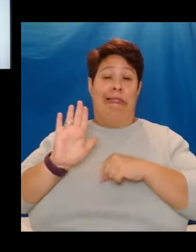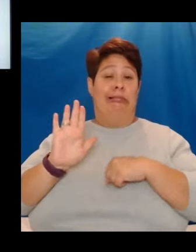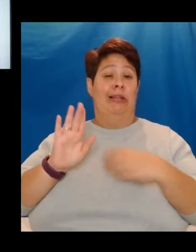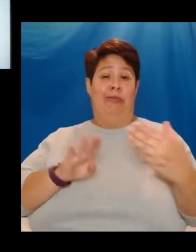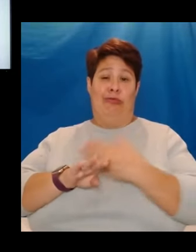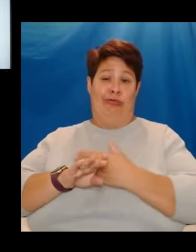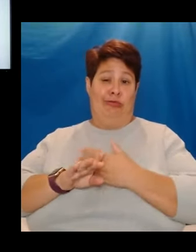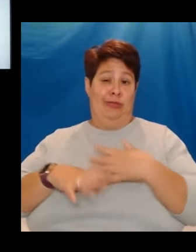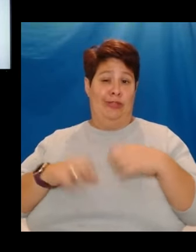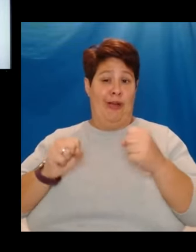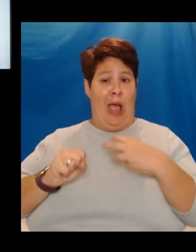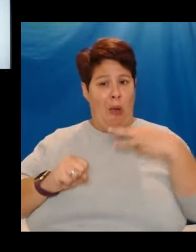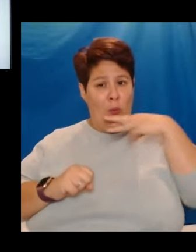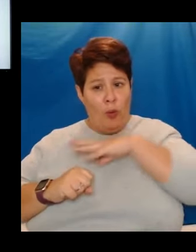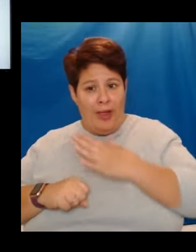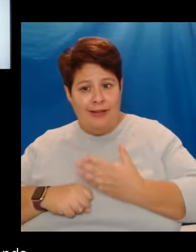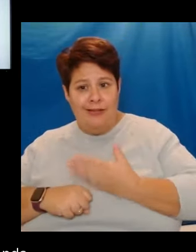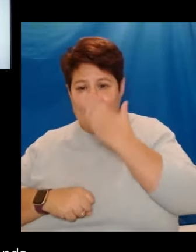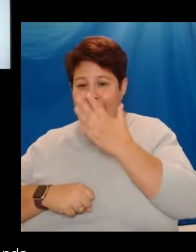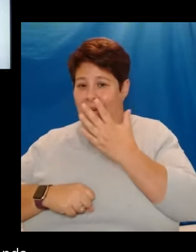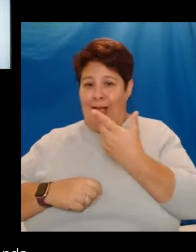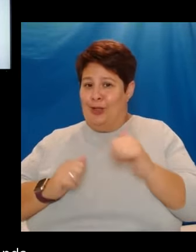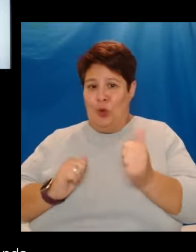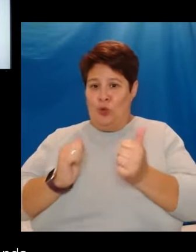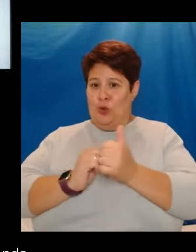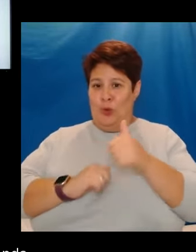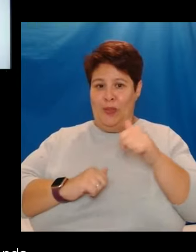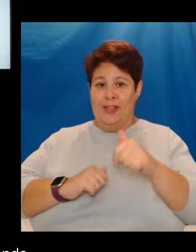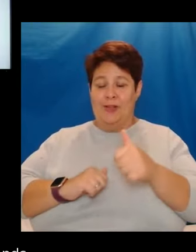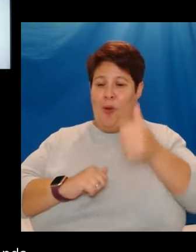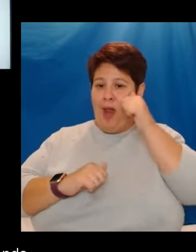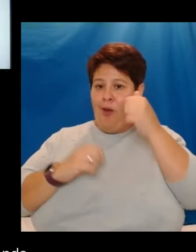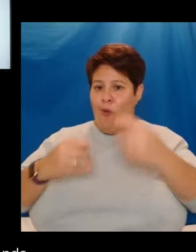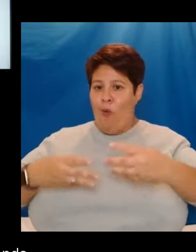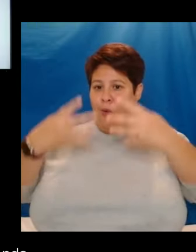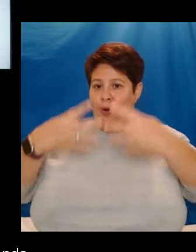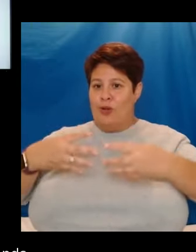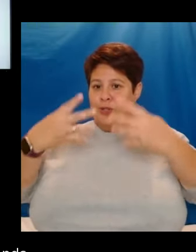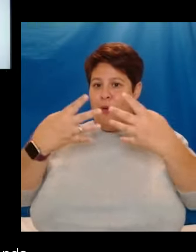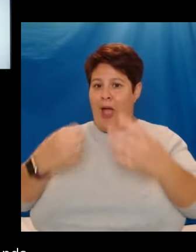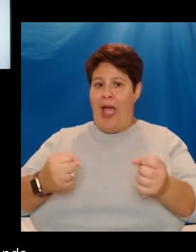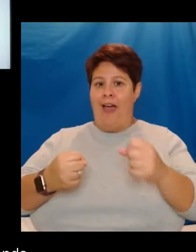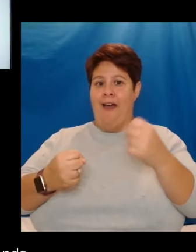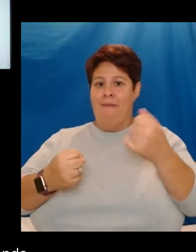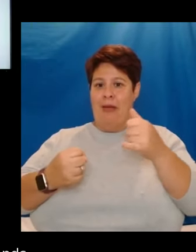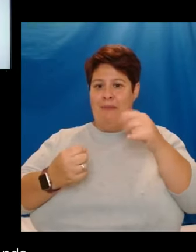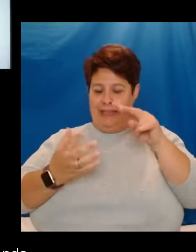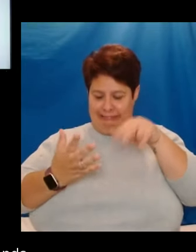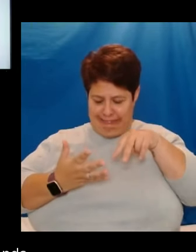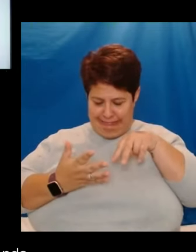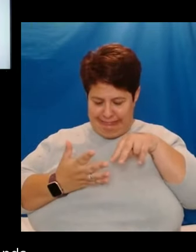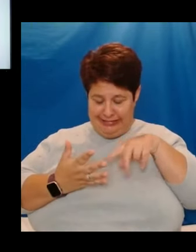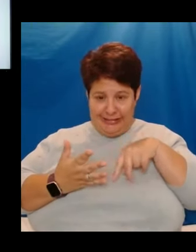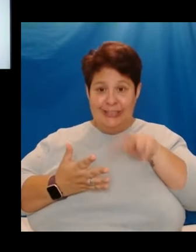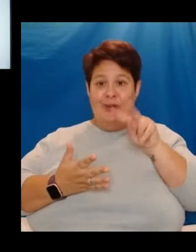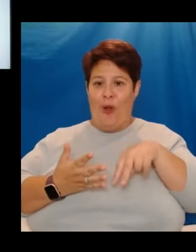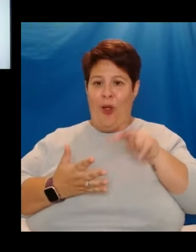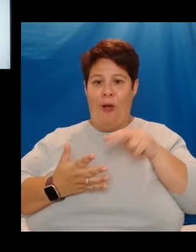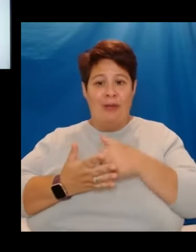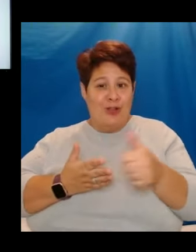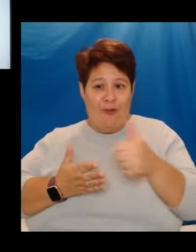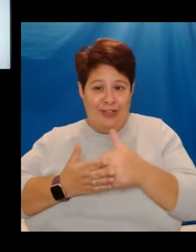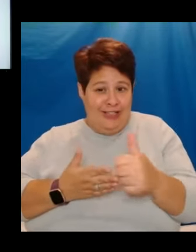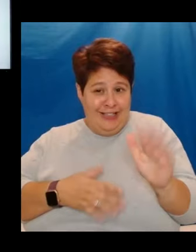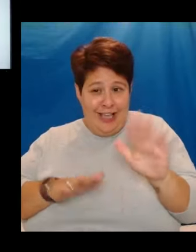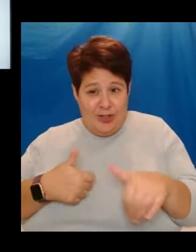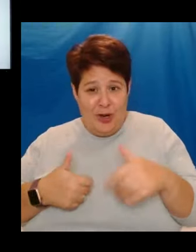shy and wasn't exactly built for these things. So despite having an autocue, I may not look up as often as I should, but I'll get through